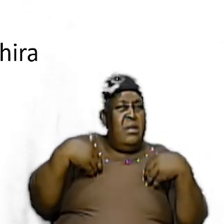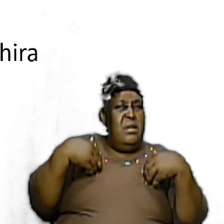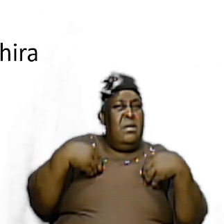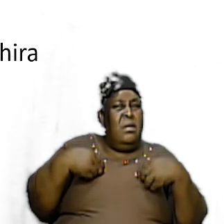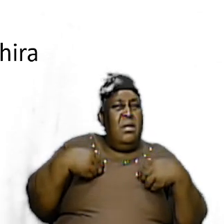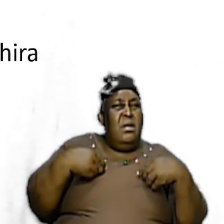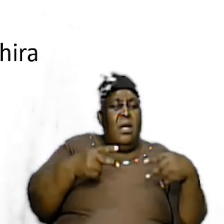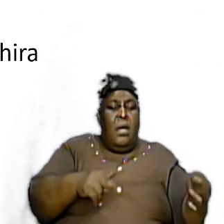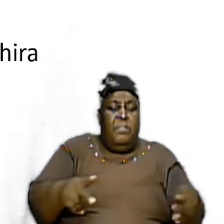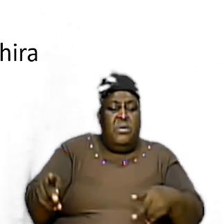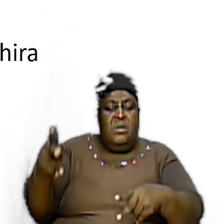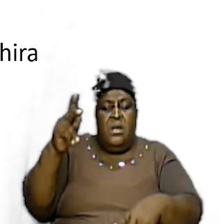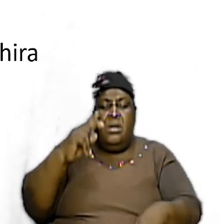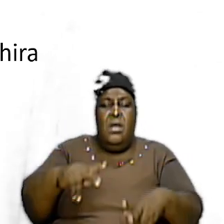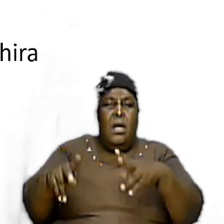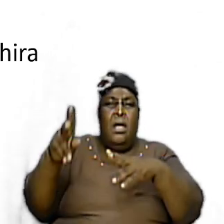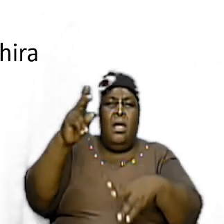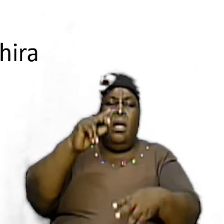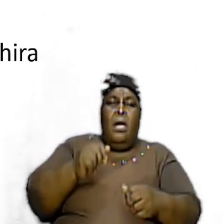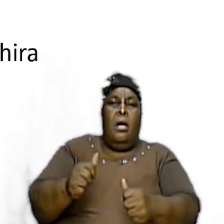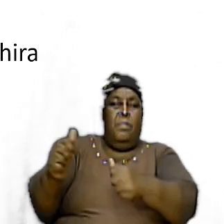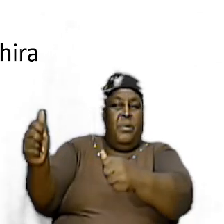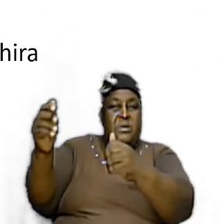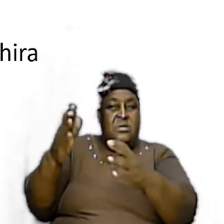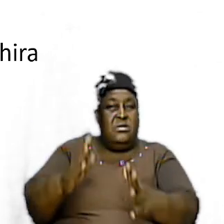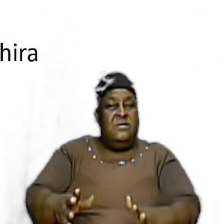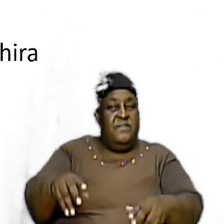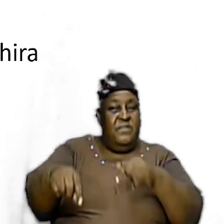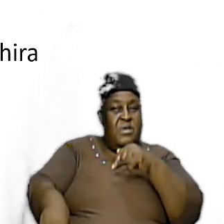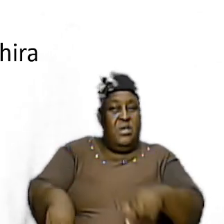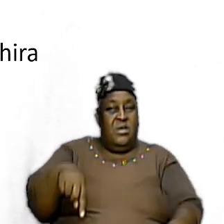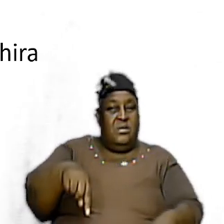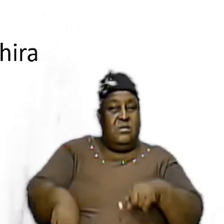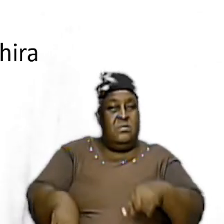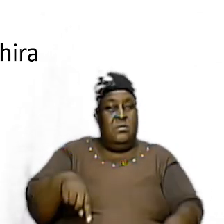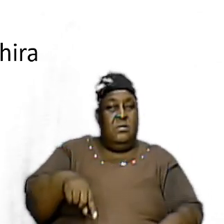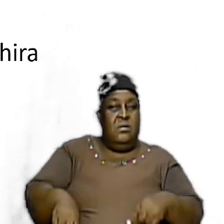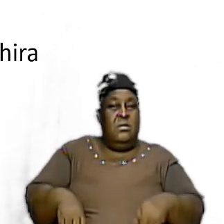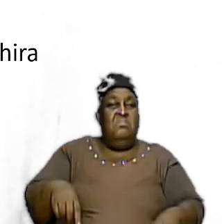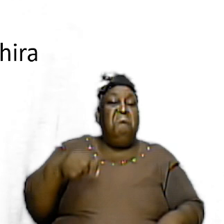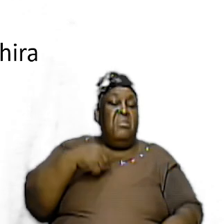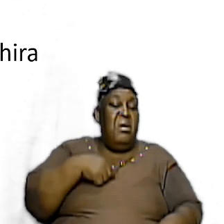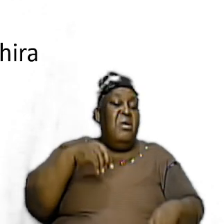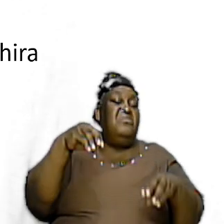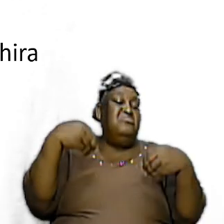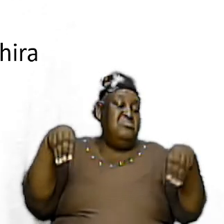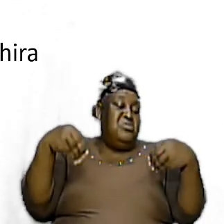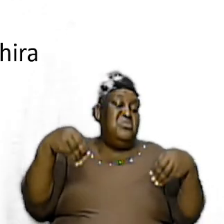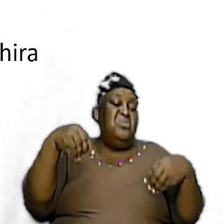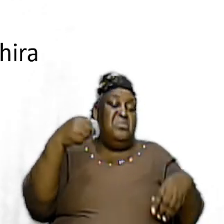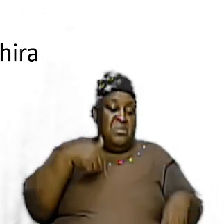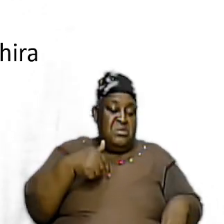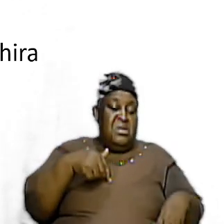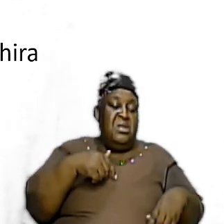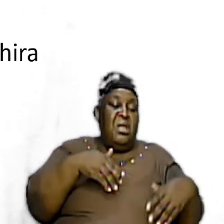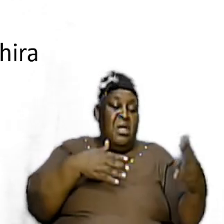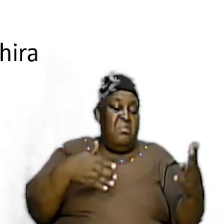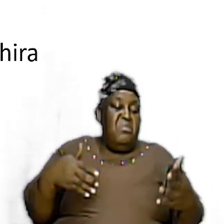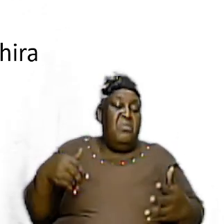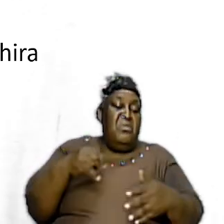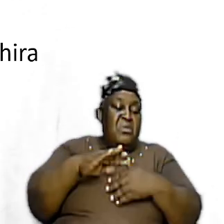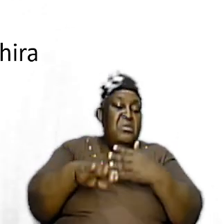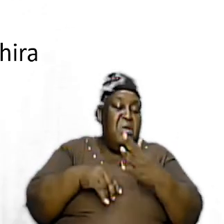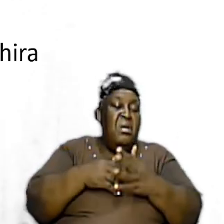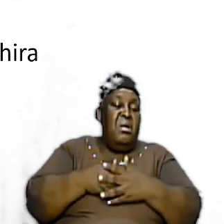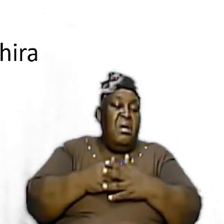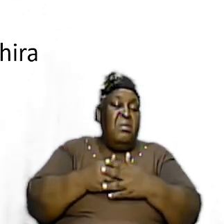apostles feet who might have come before them told I have sold this and I have brought all I mean if somebody